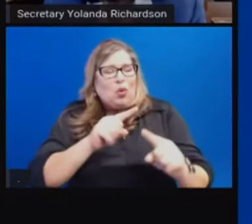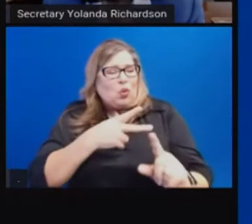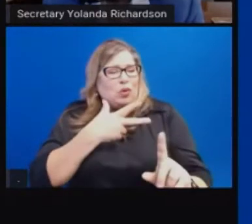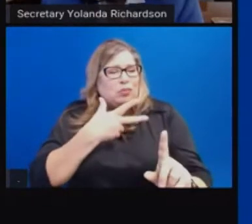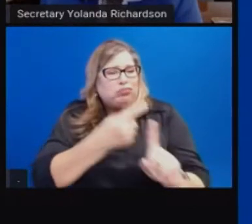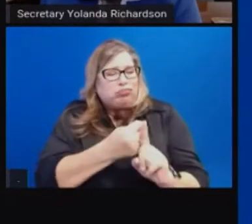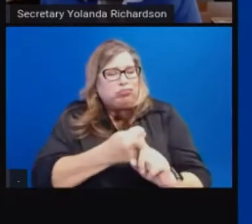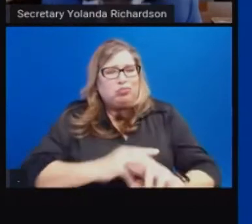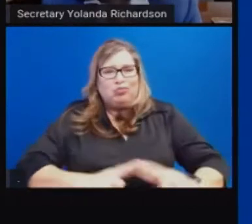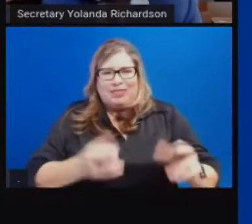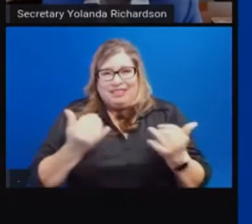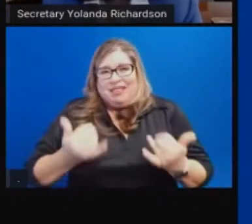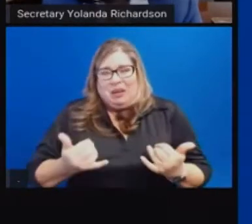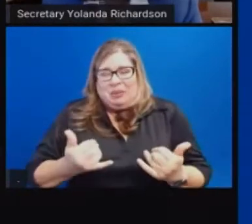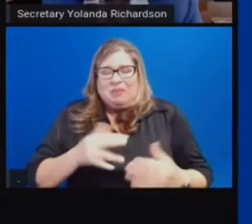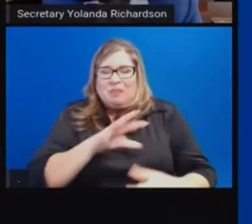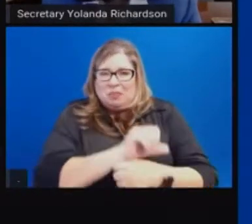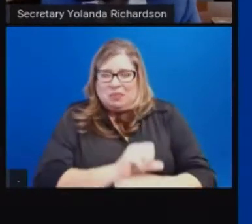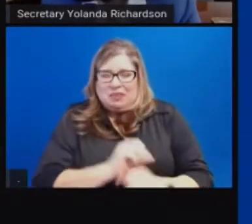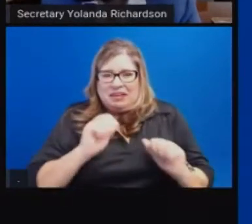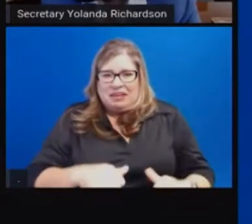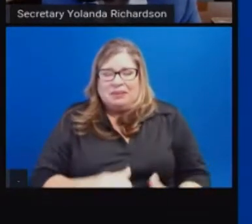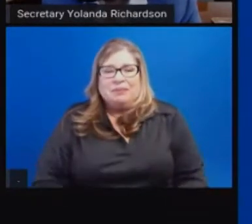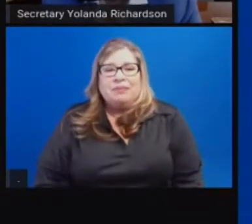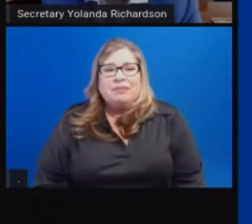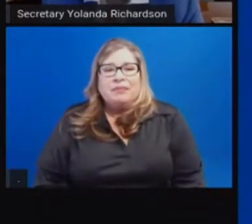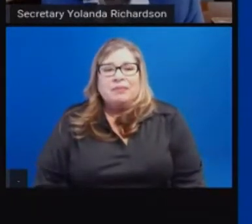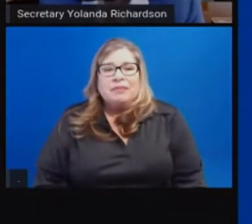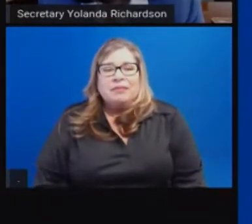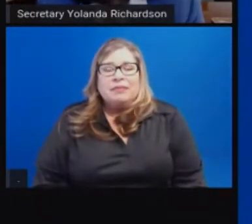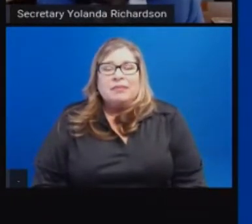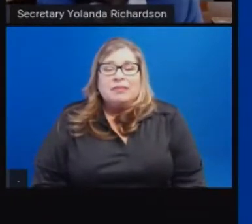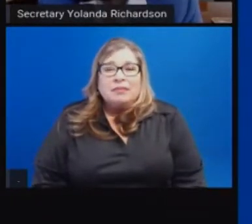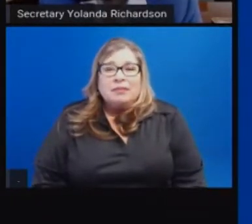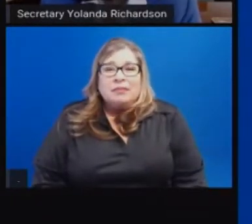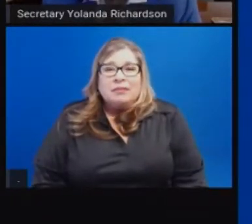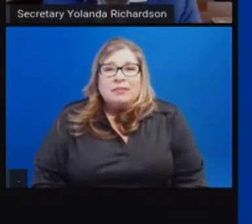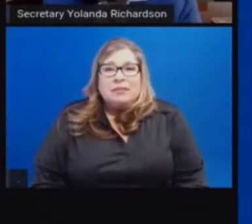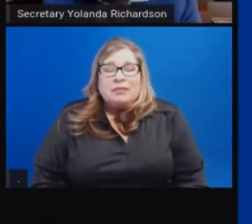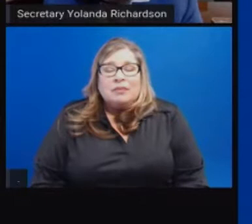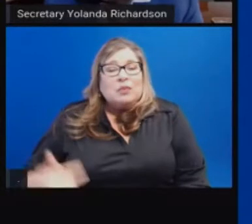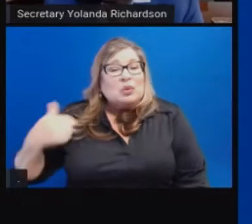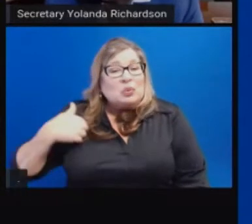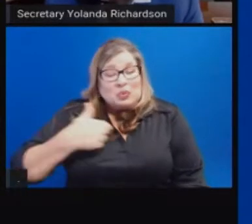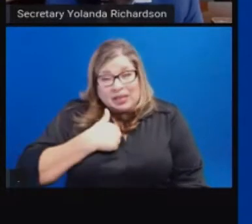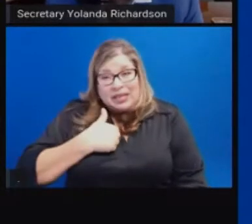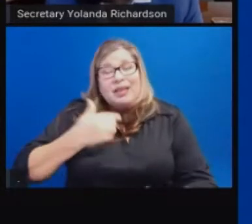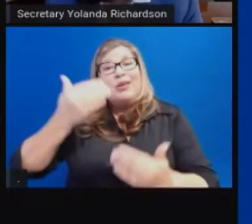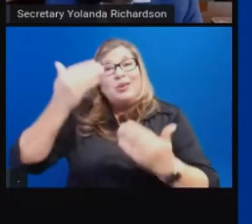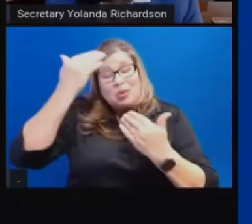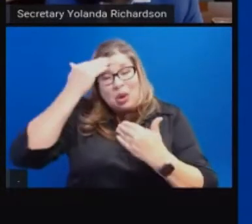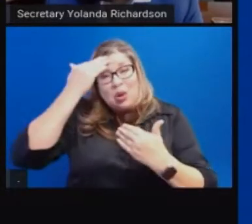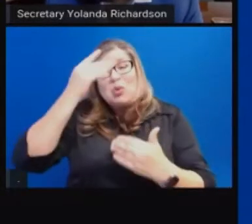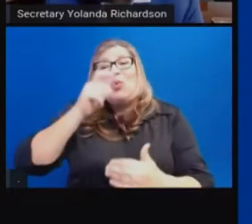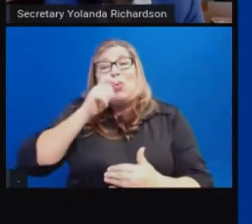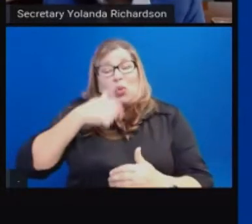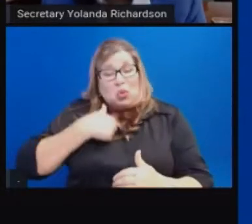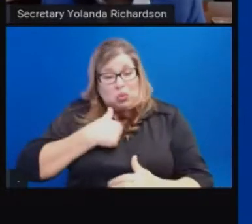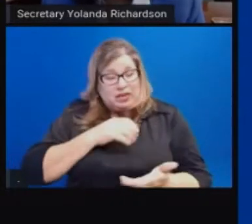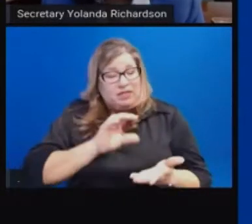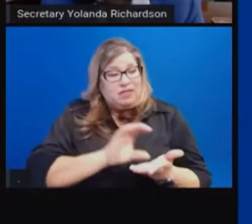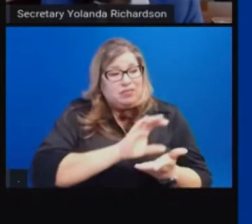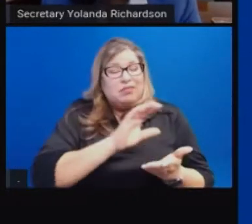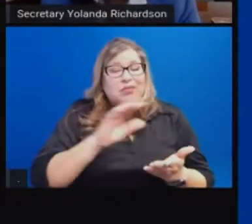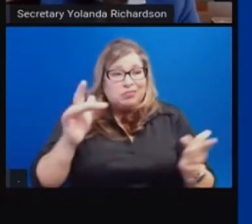Also, we know who the vaccine has been allocated to and you hear a lot about that. But reporting back to the state and to